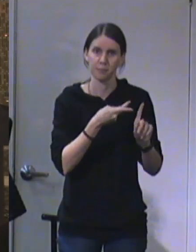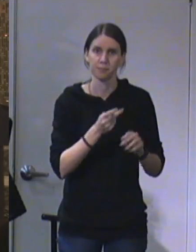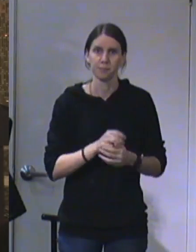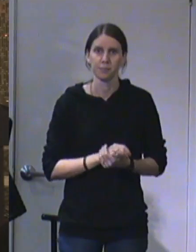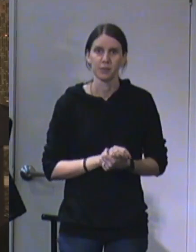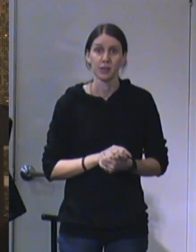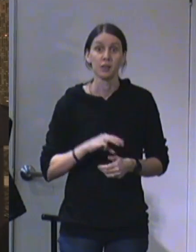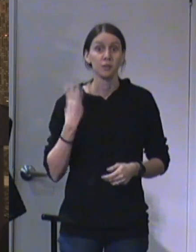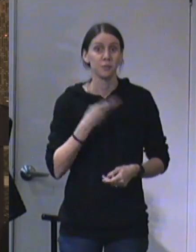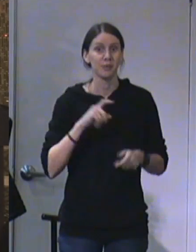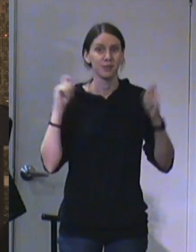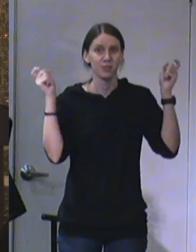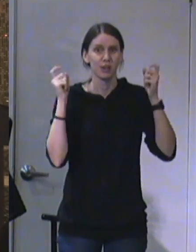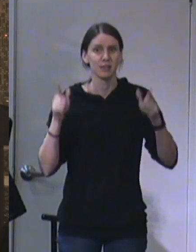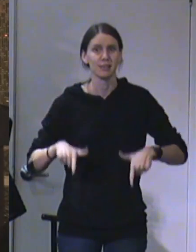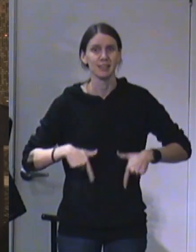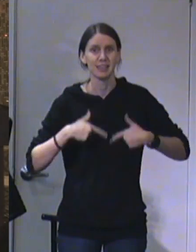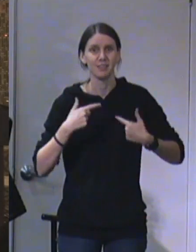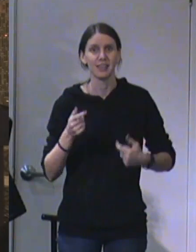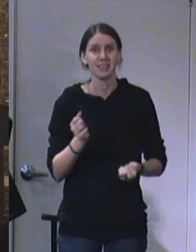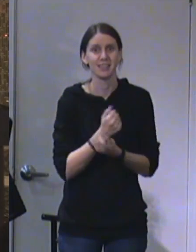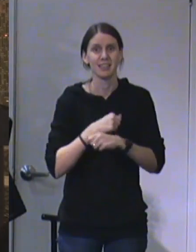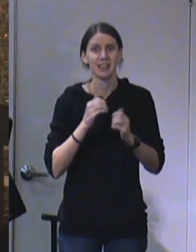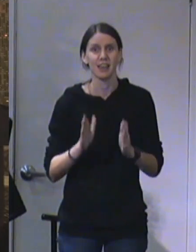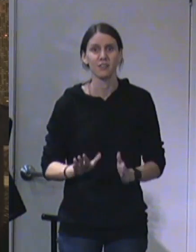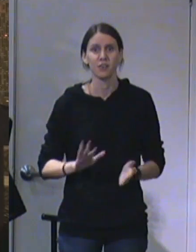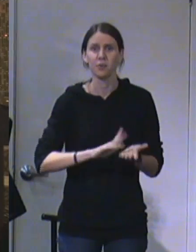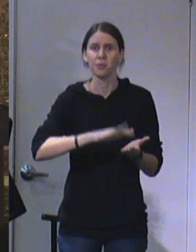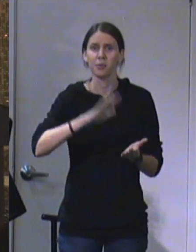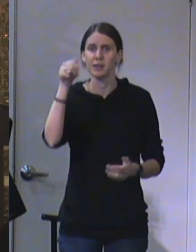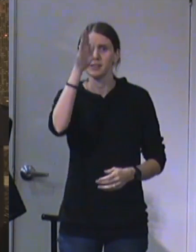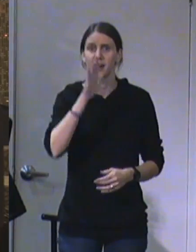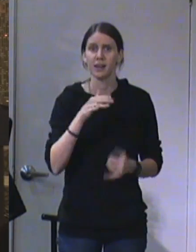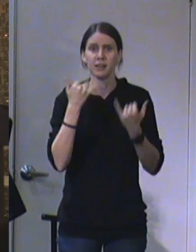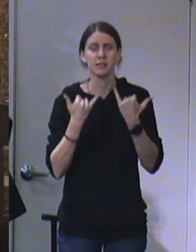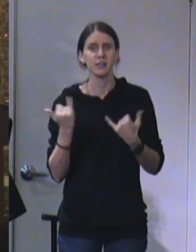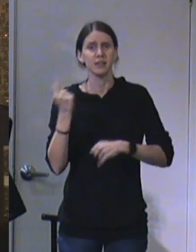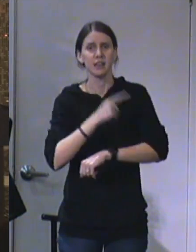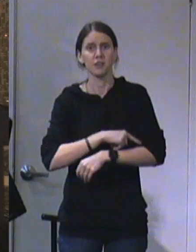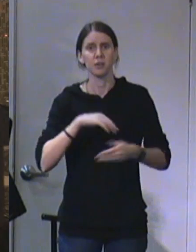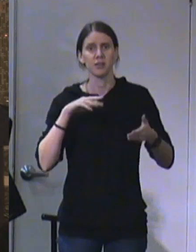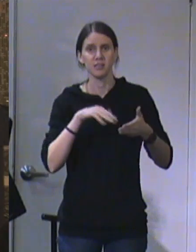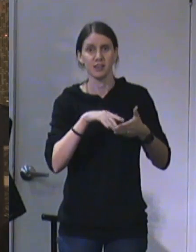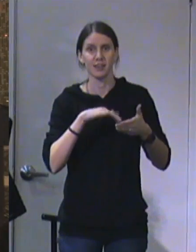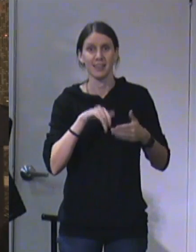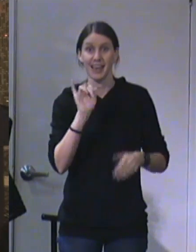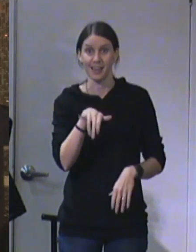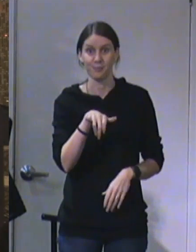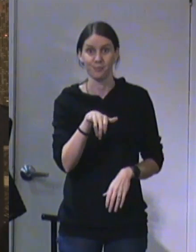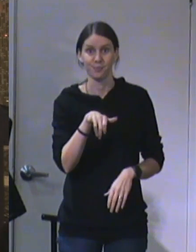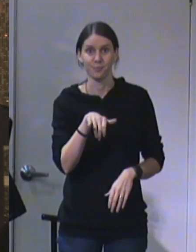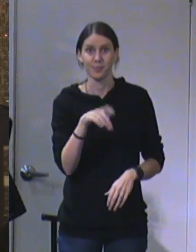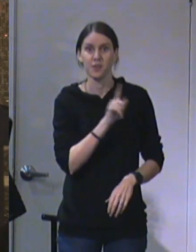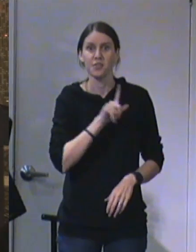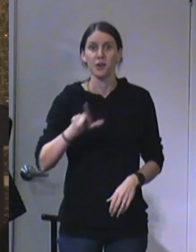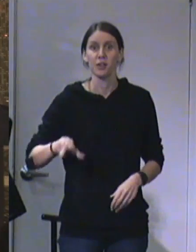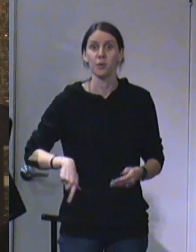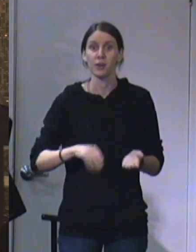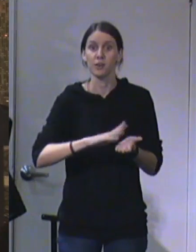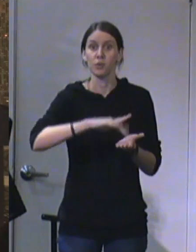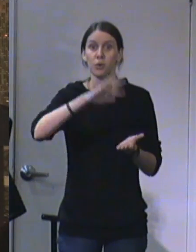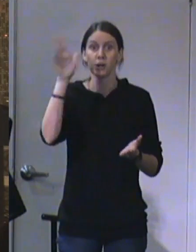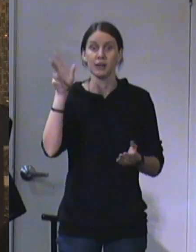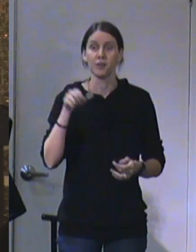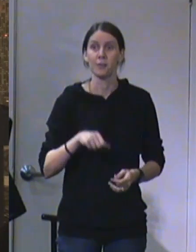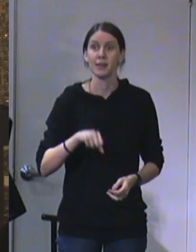We rejoice in a living Savior, a great and a glorious God. Today we want to look at that, the Lord of glory from Isaiah